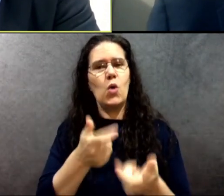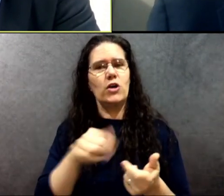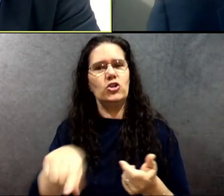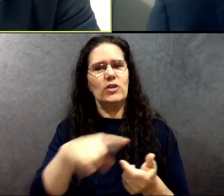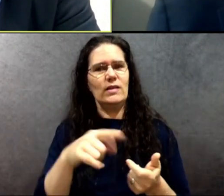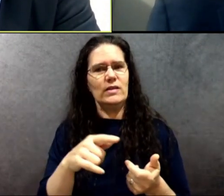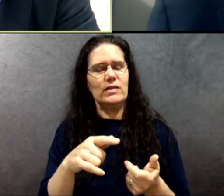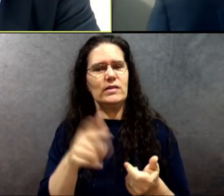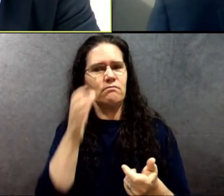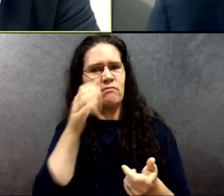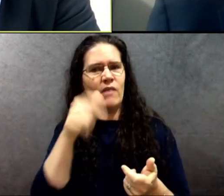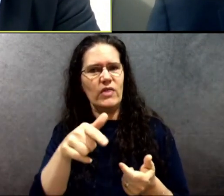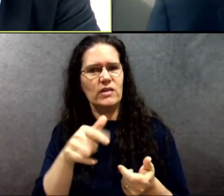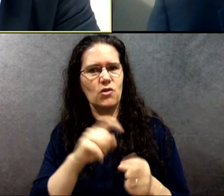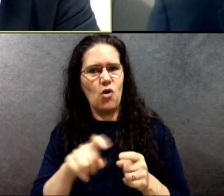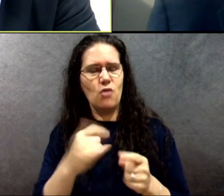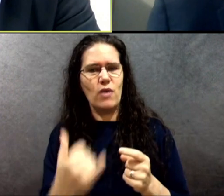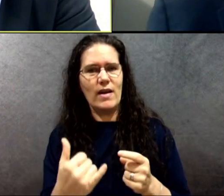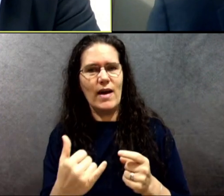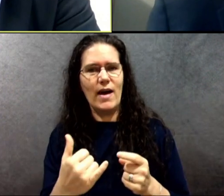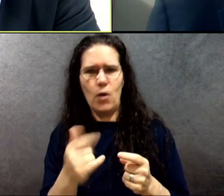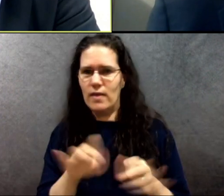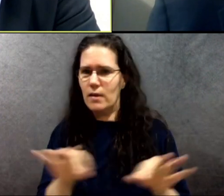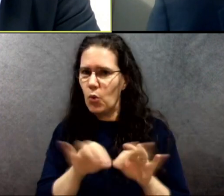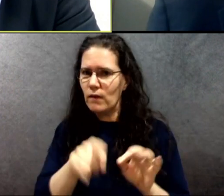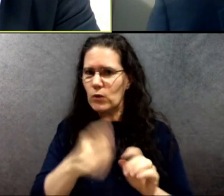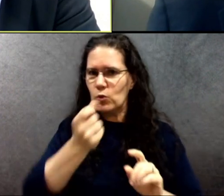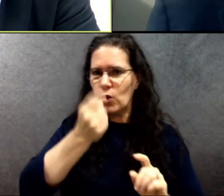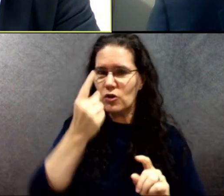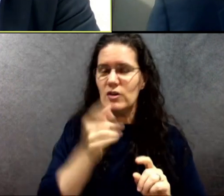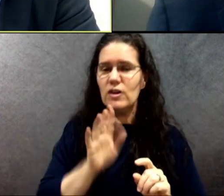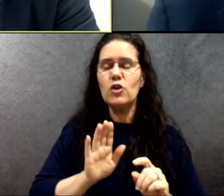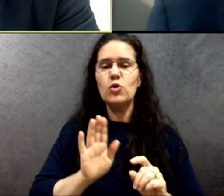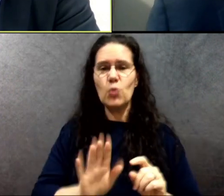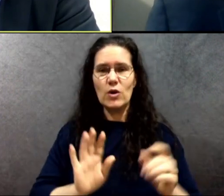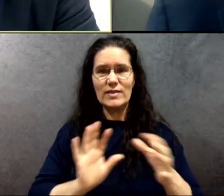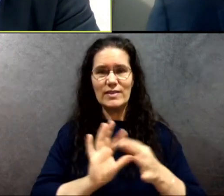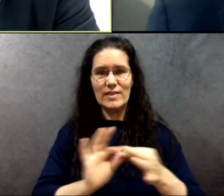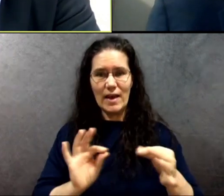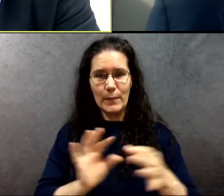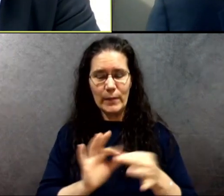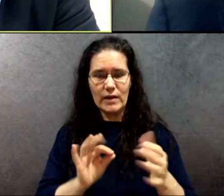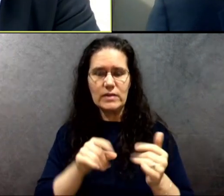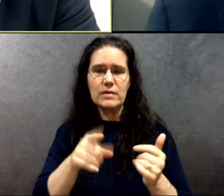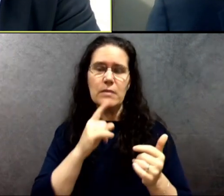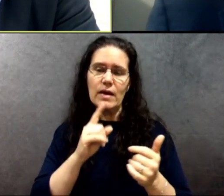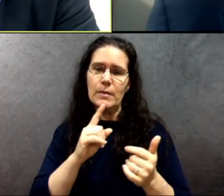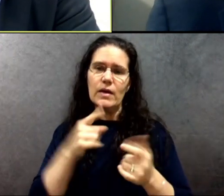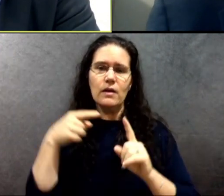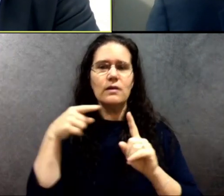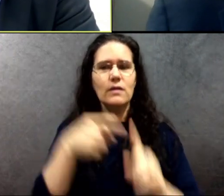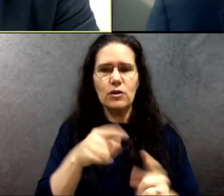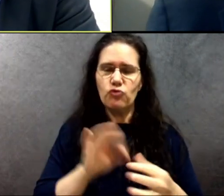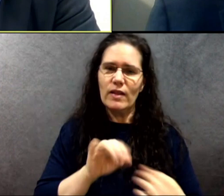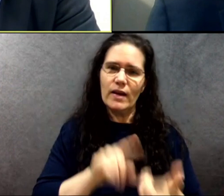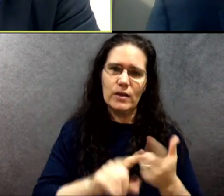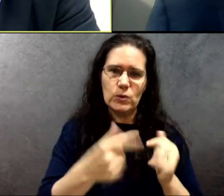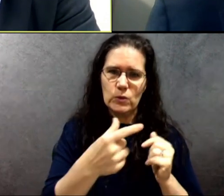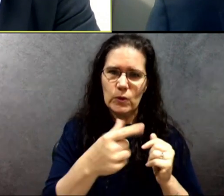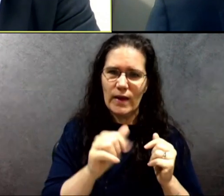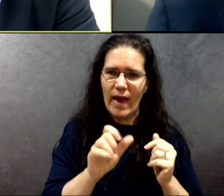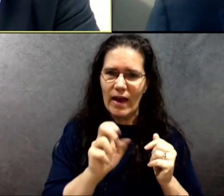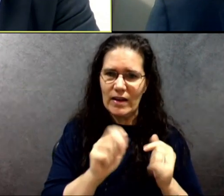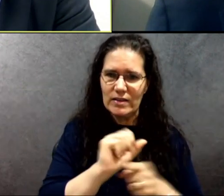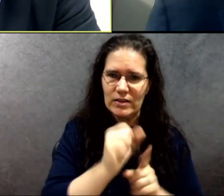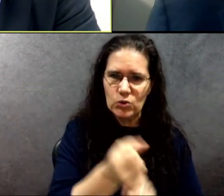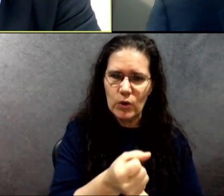Pedrini, feel that the statements you made that they may have been targeted at the Gannon or the Chestnut situation, were